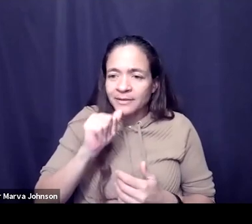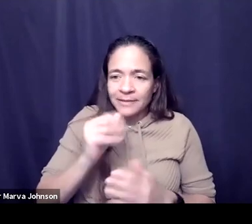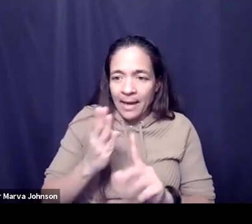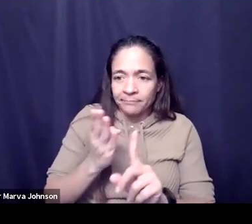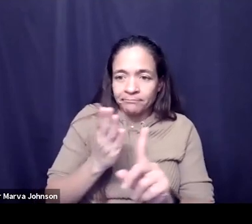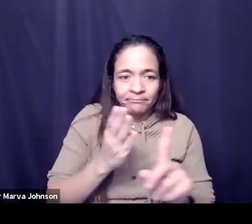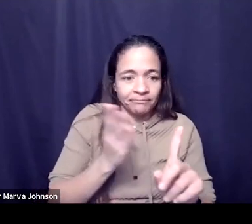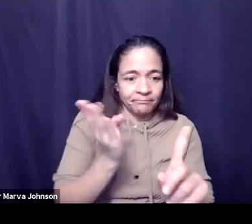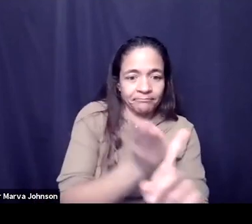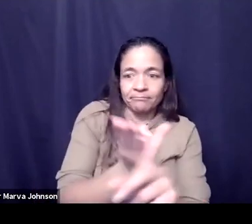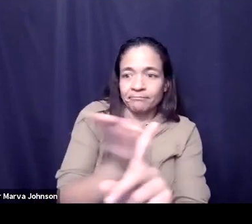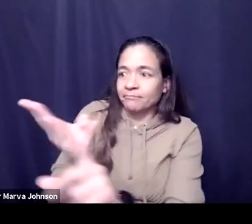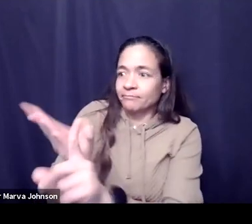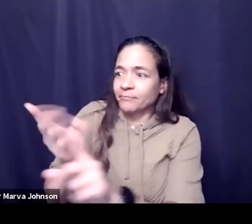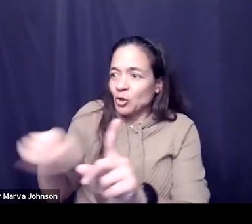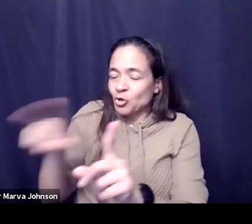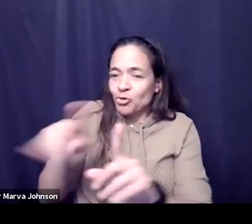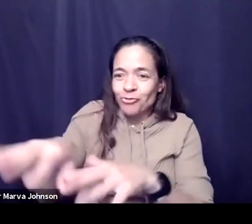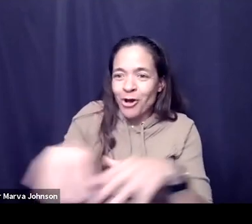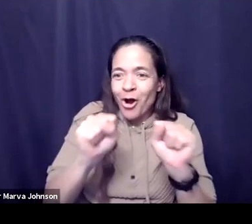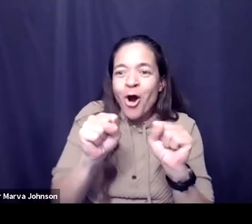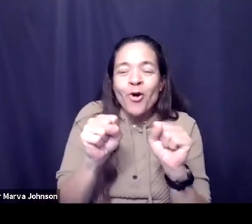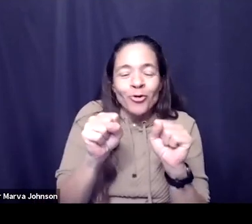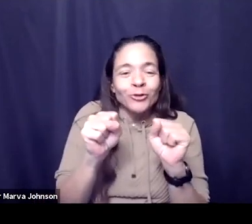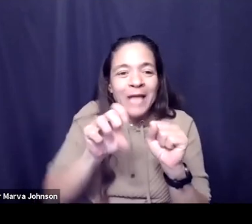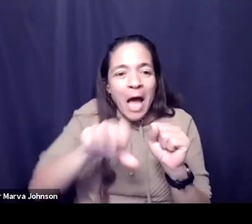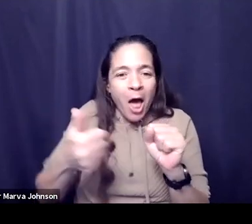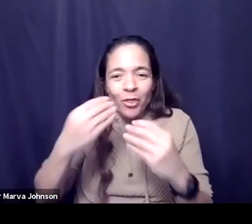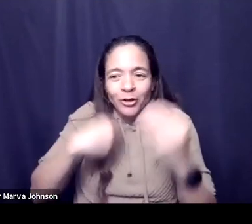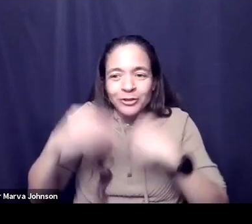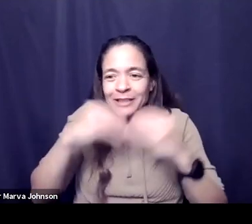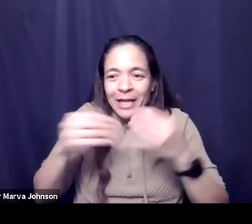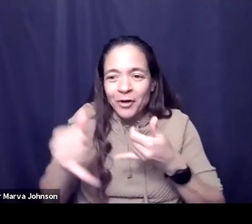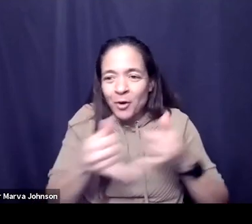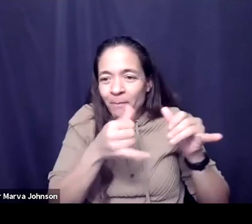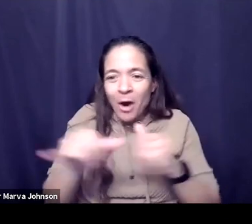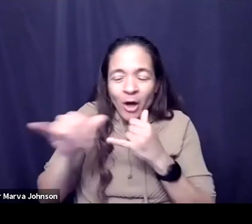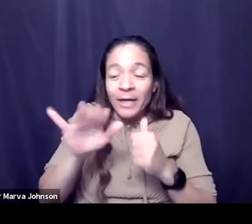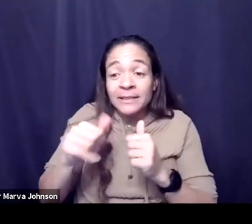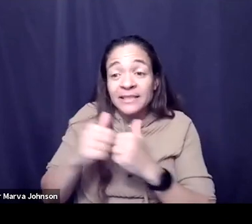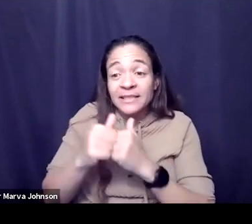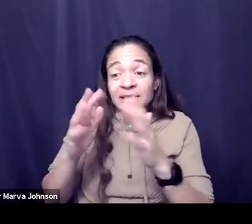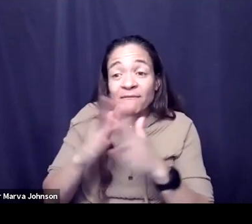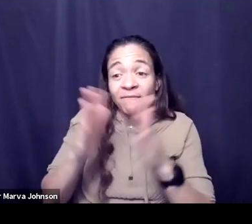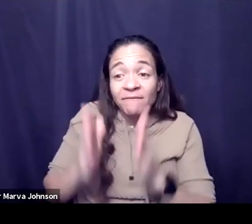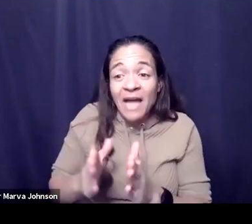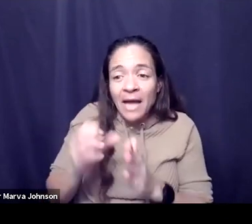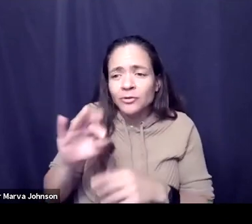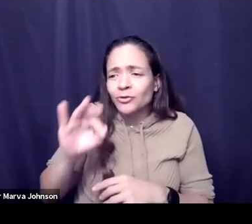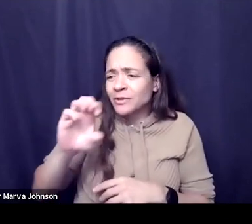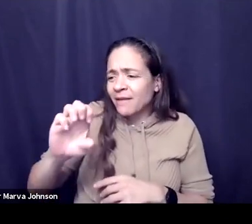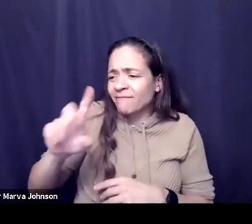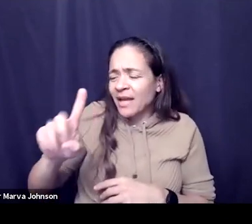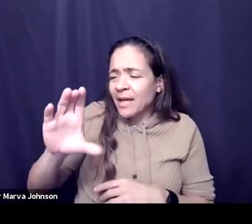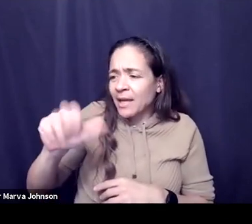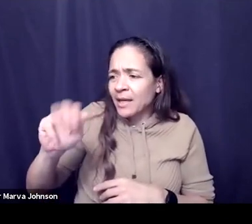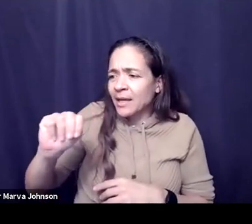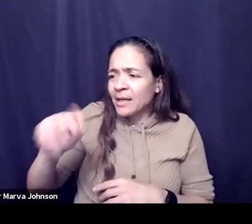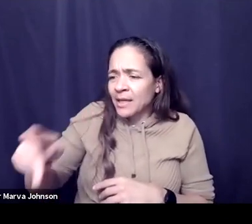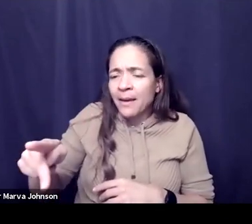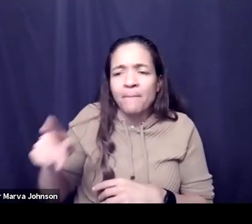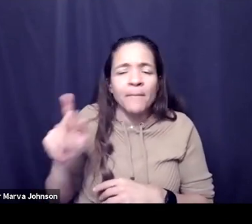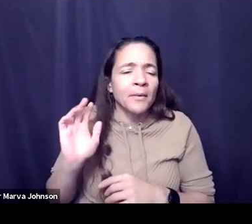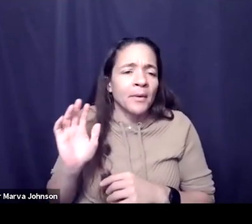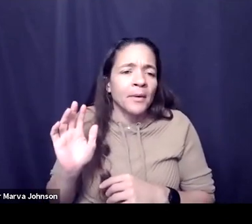to host other dinner parties the founders of ed camp are not you know uh just listening to